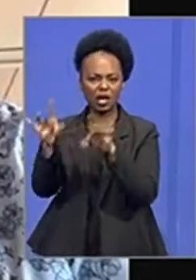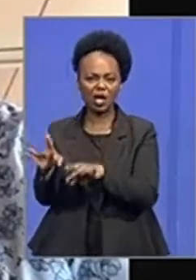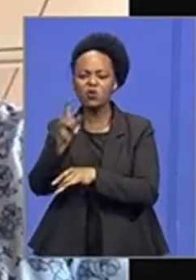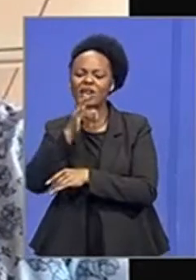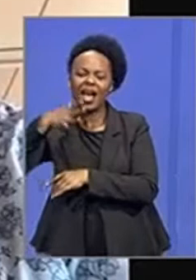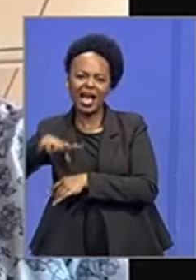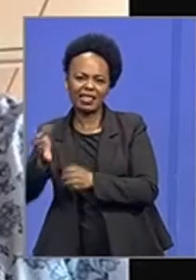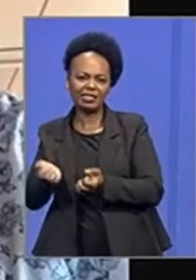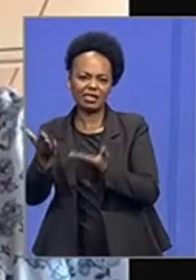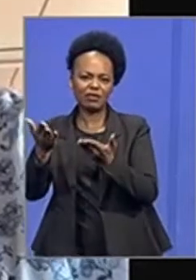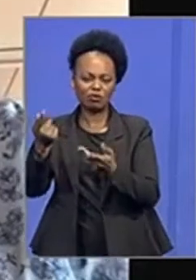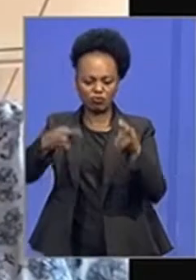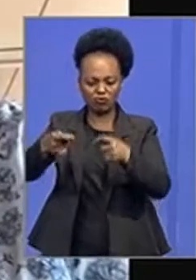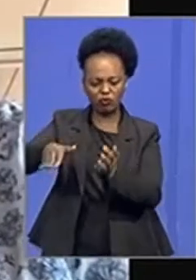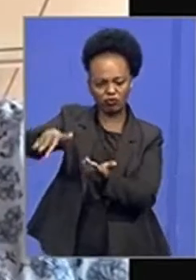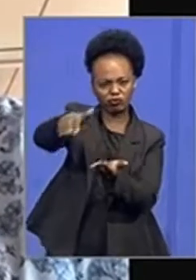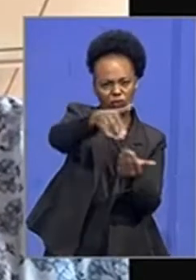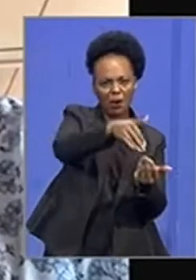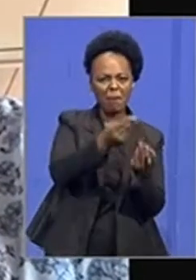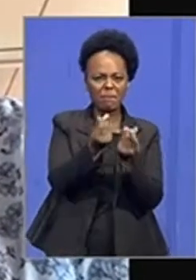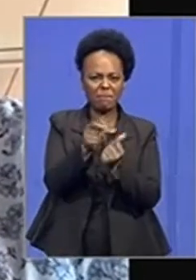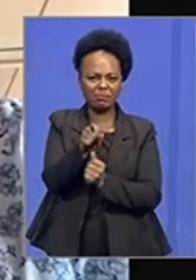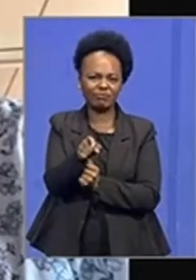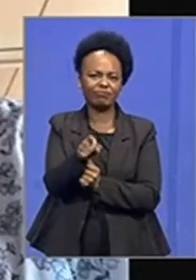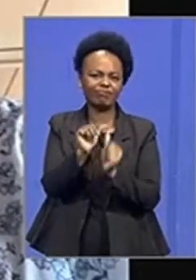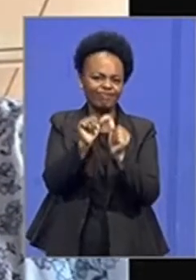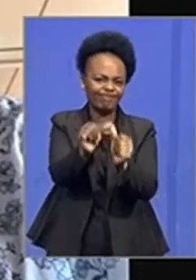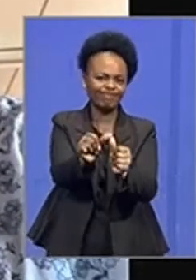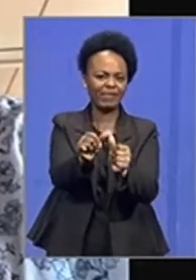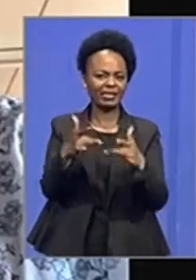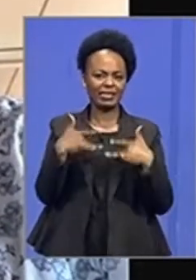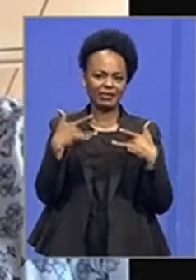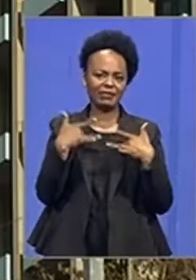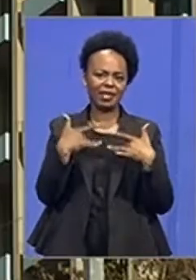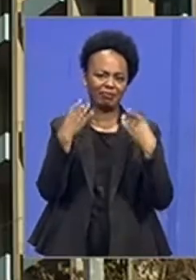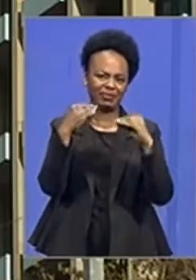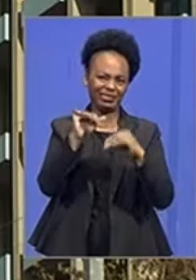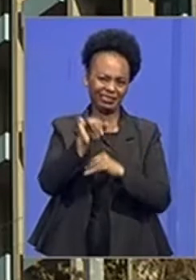generate revenue for their overall survival and sustainability.